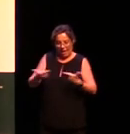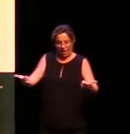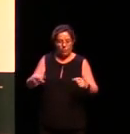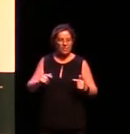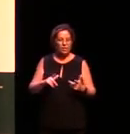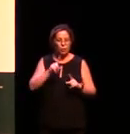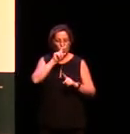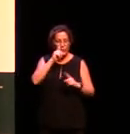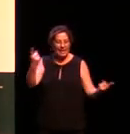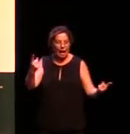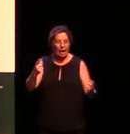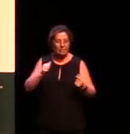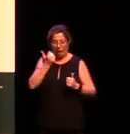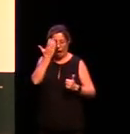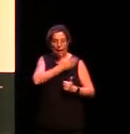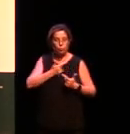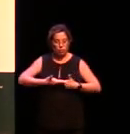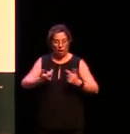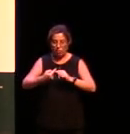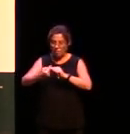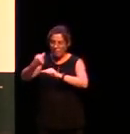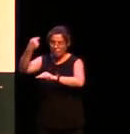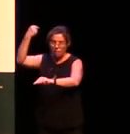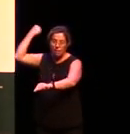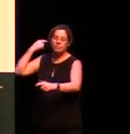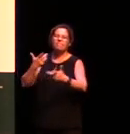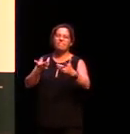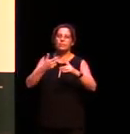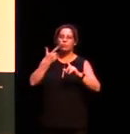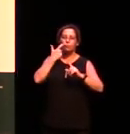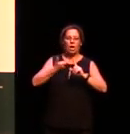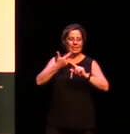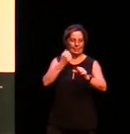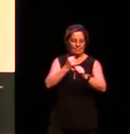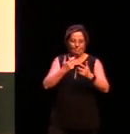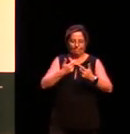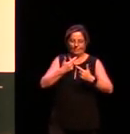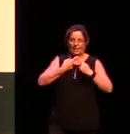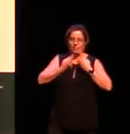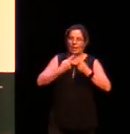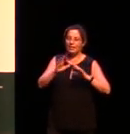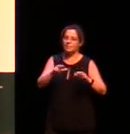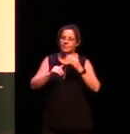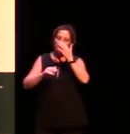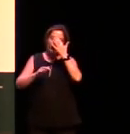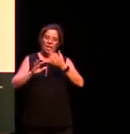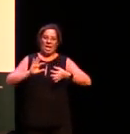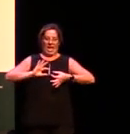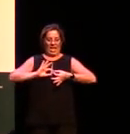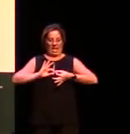comparison to understand what I mean by that if so linguists have